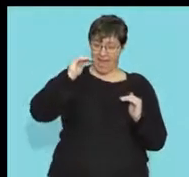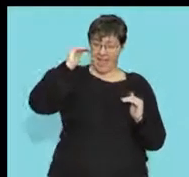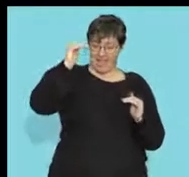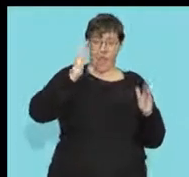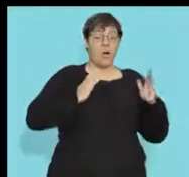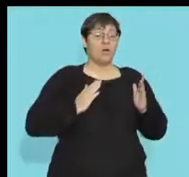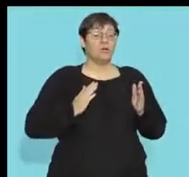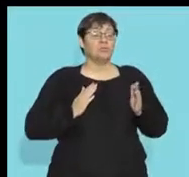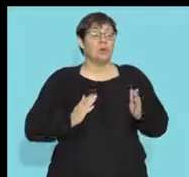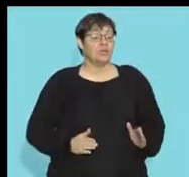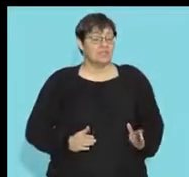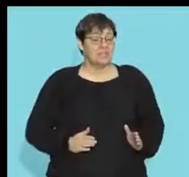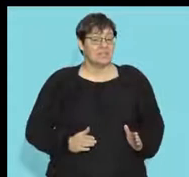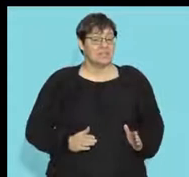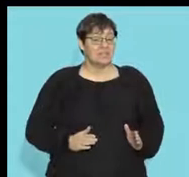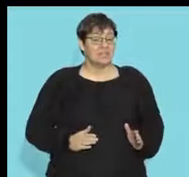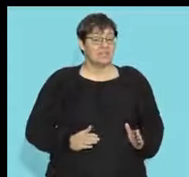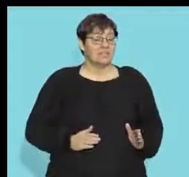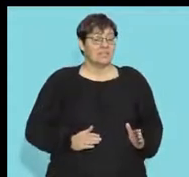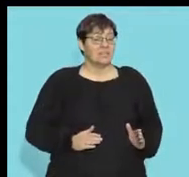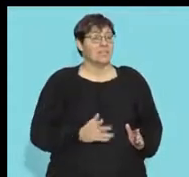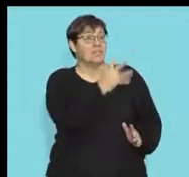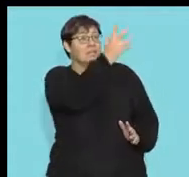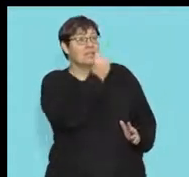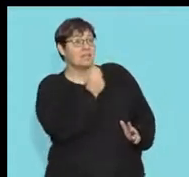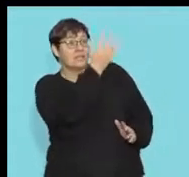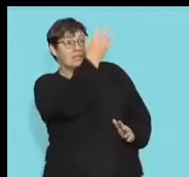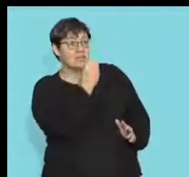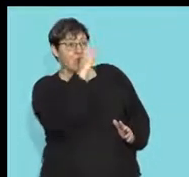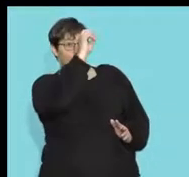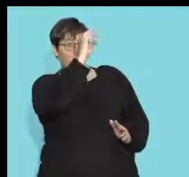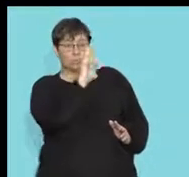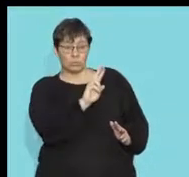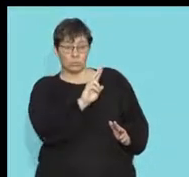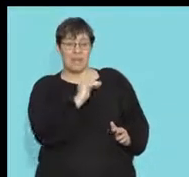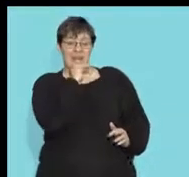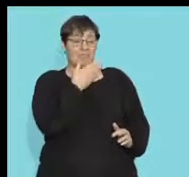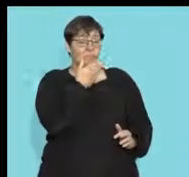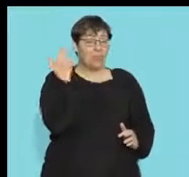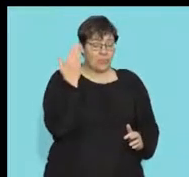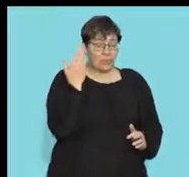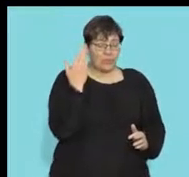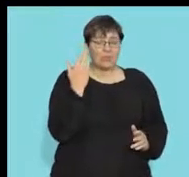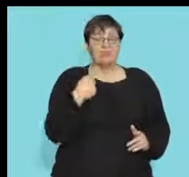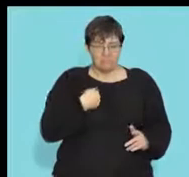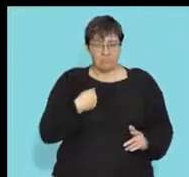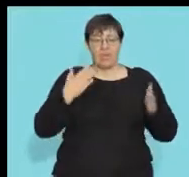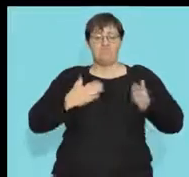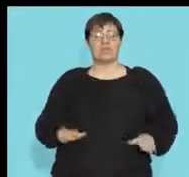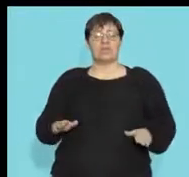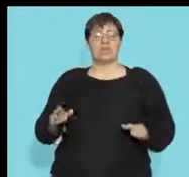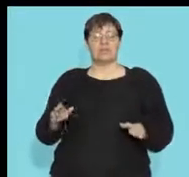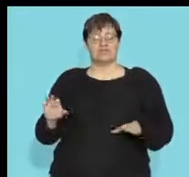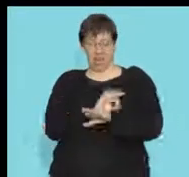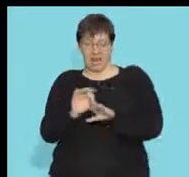as i go high up and my body doesn't have right there's not enough oxygen available as you will see over here my body makes a